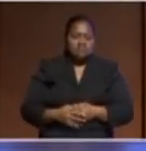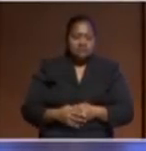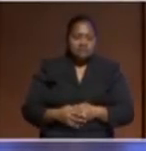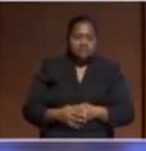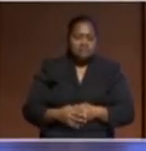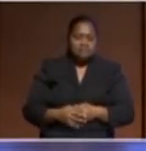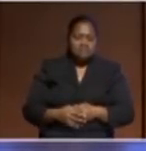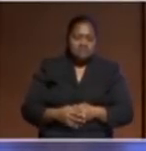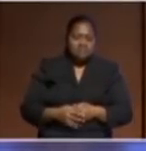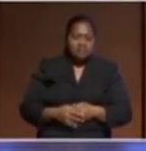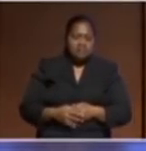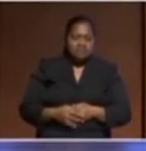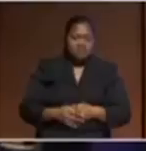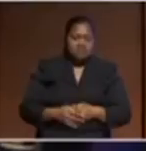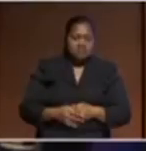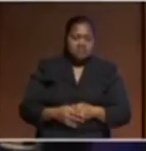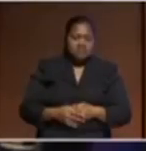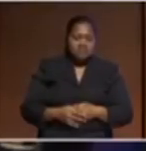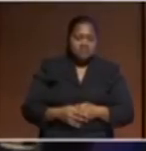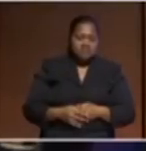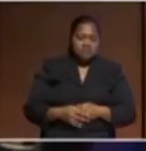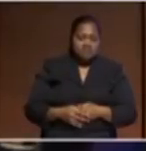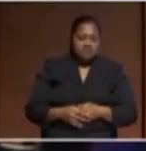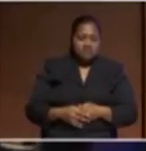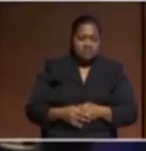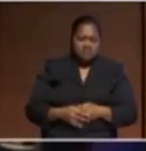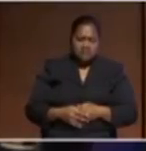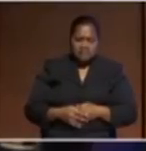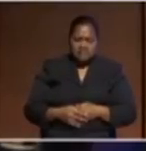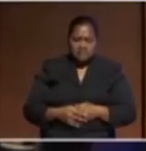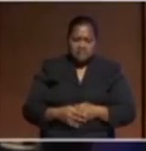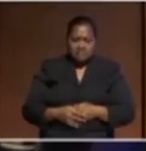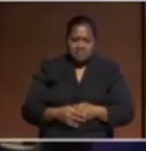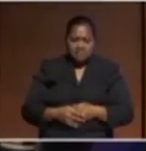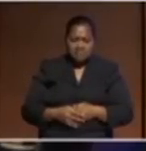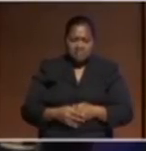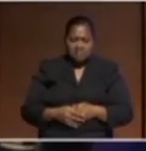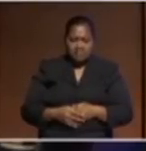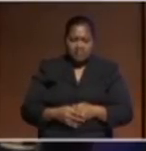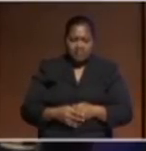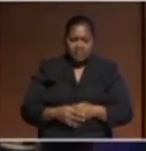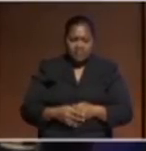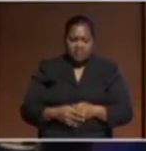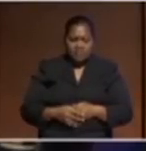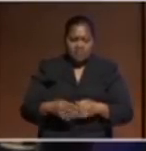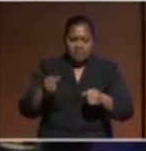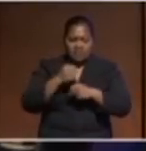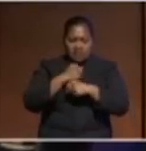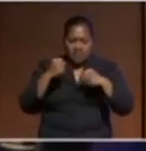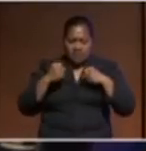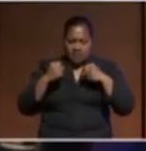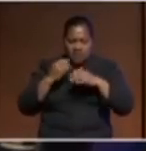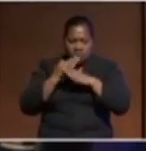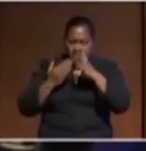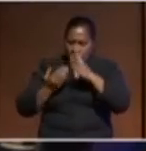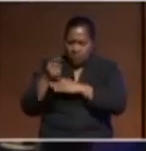alliance to put a moratorium on seabed mining our country through the regional organizations who have